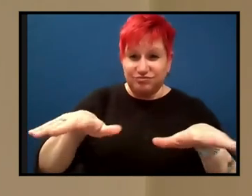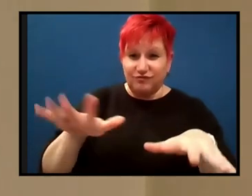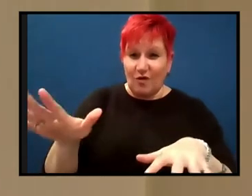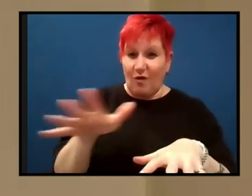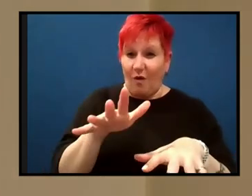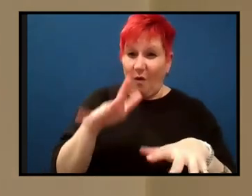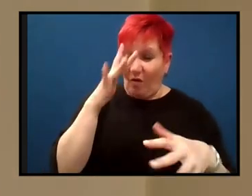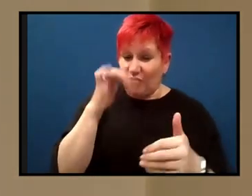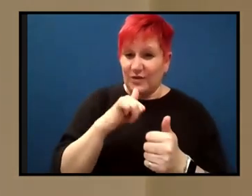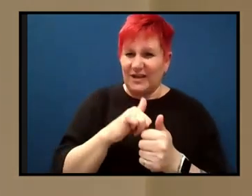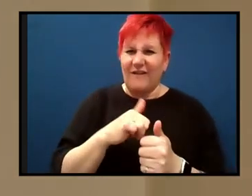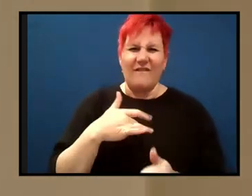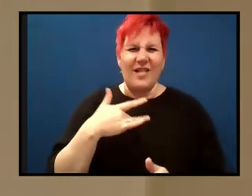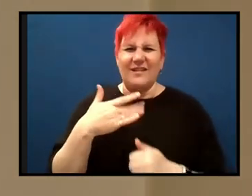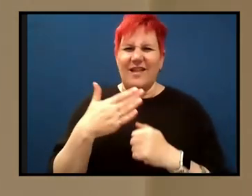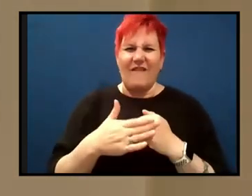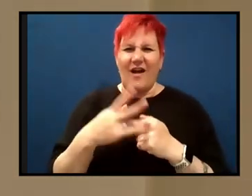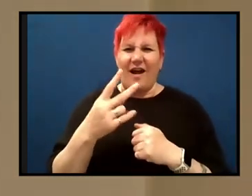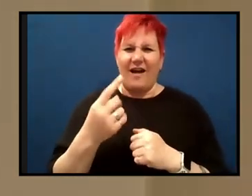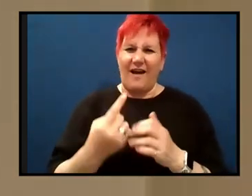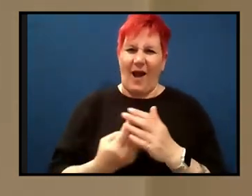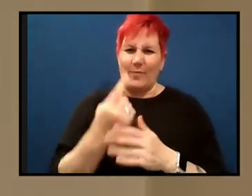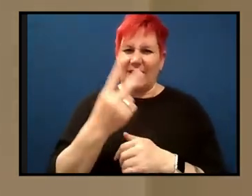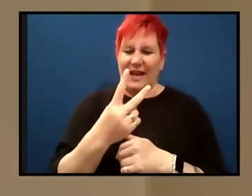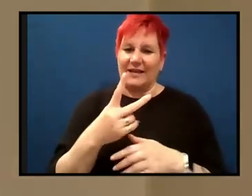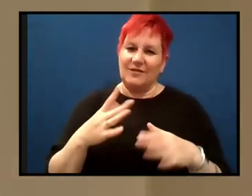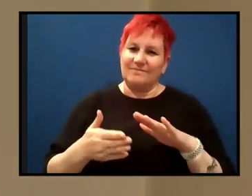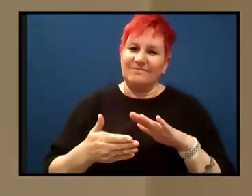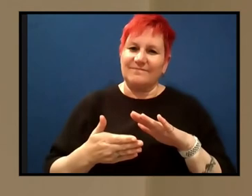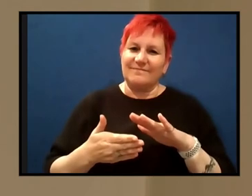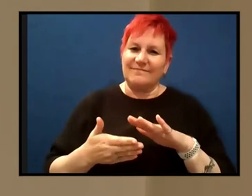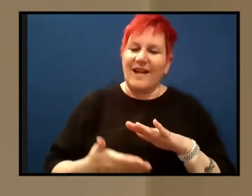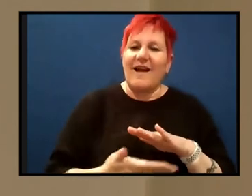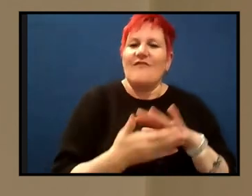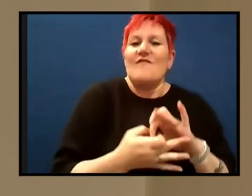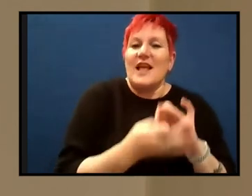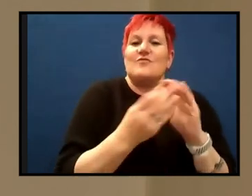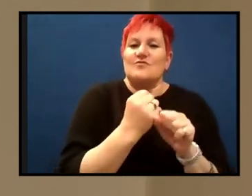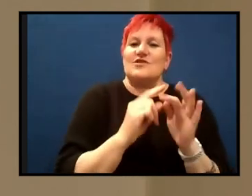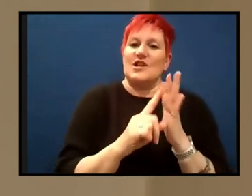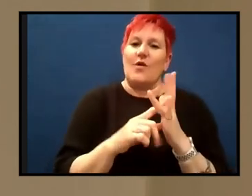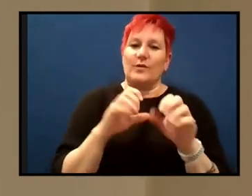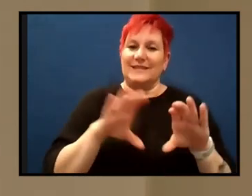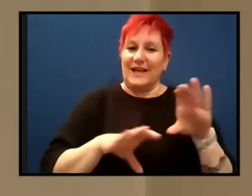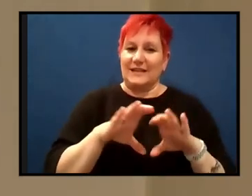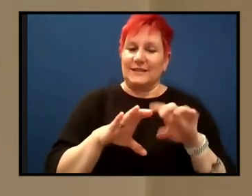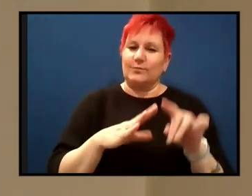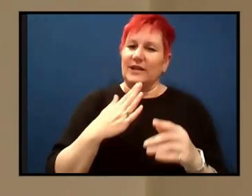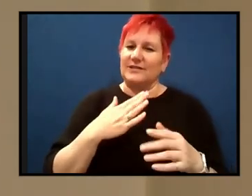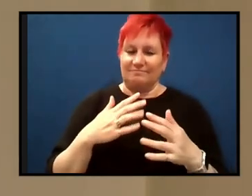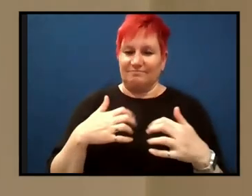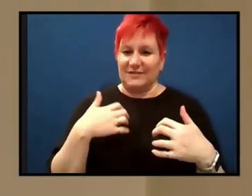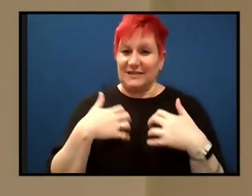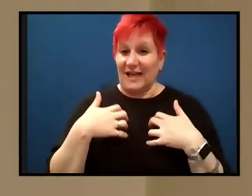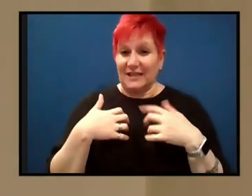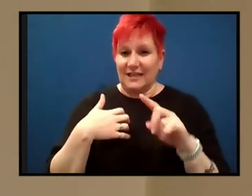it's going to happen again, um, to that extent in geosciences, but it's very easy to say that looking back and we don't know what's going to happen